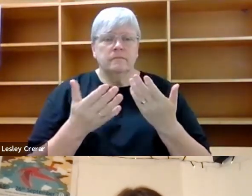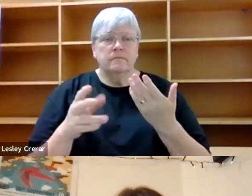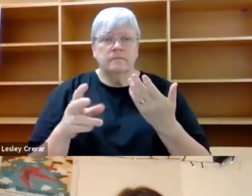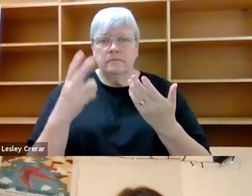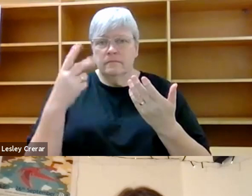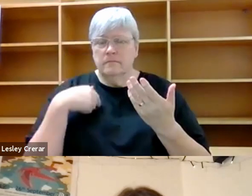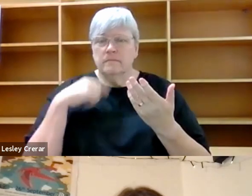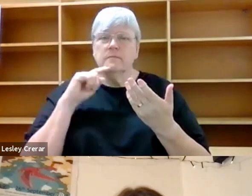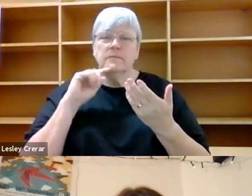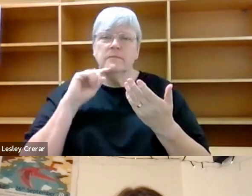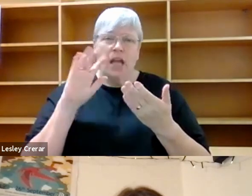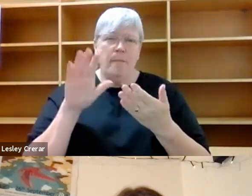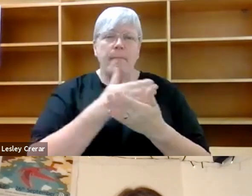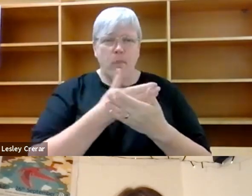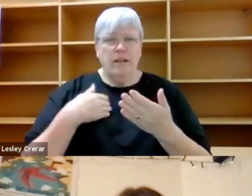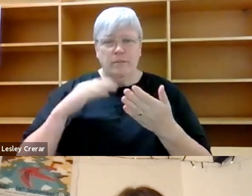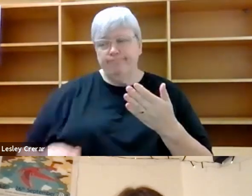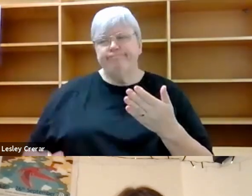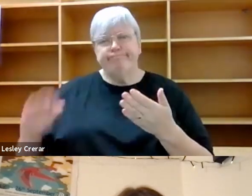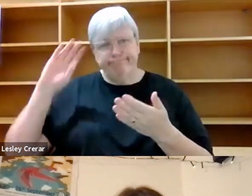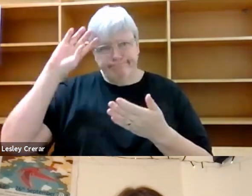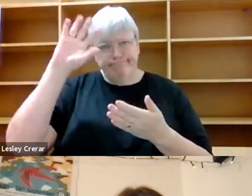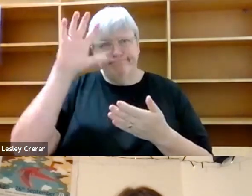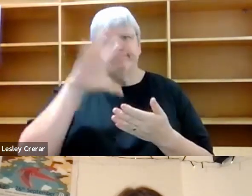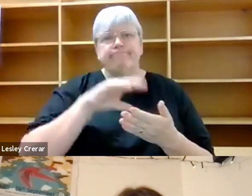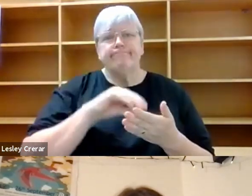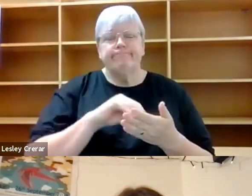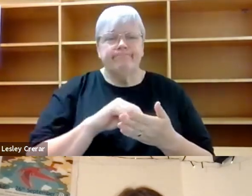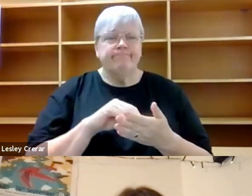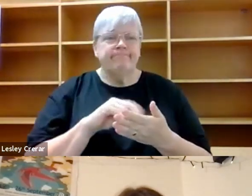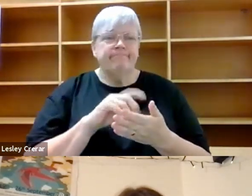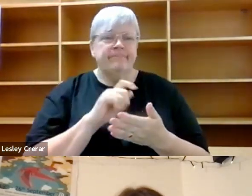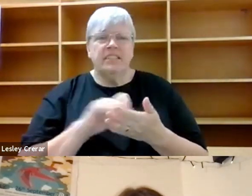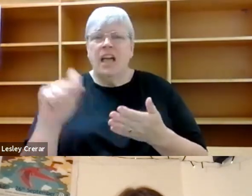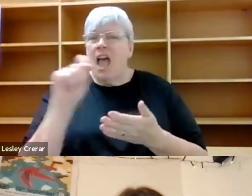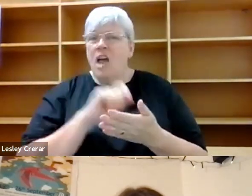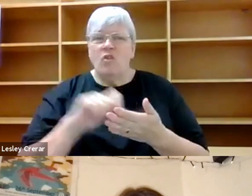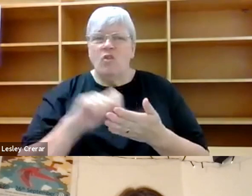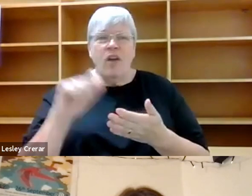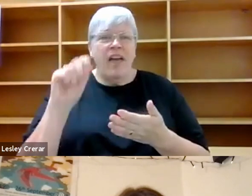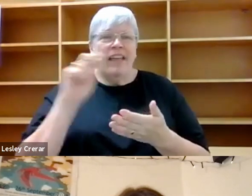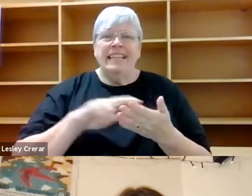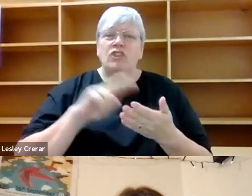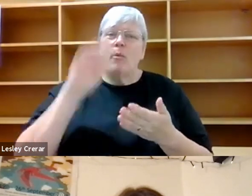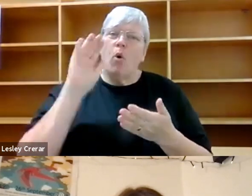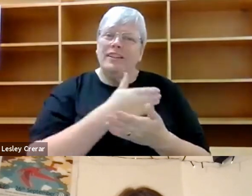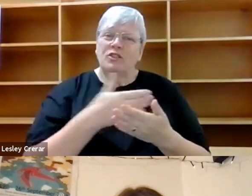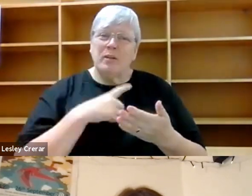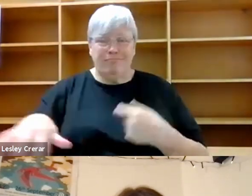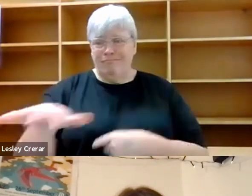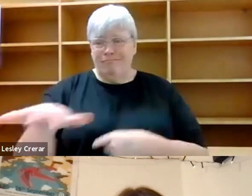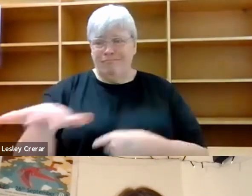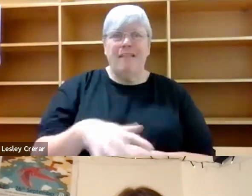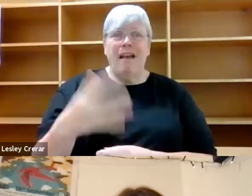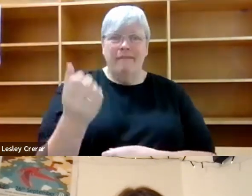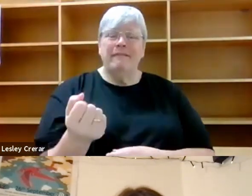poet by experience and upbringing, um, and write a lot about nature and poetry because I mean, it's all around us. It, you